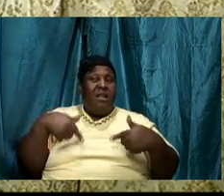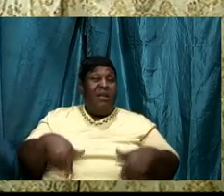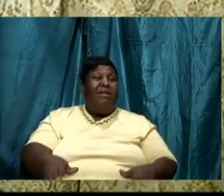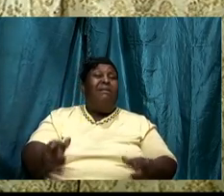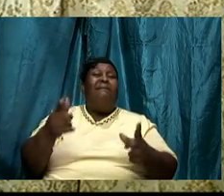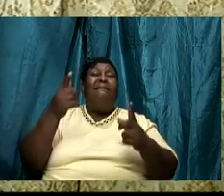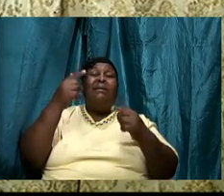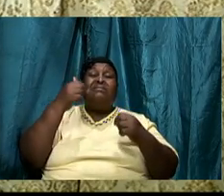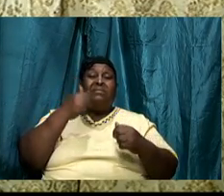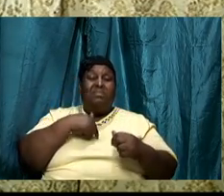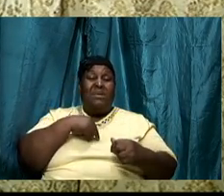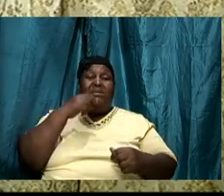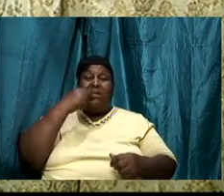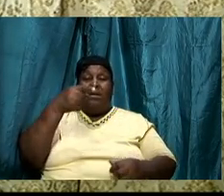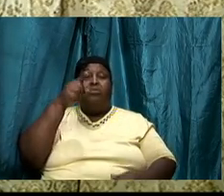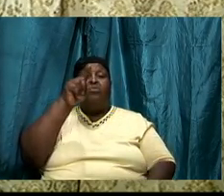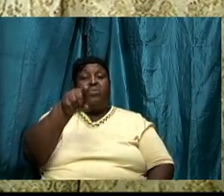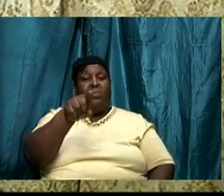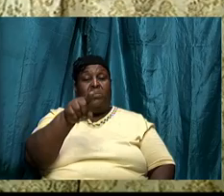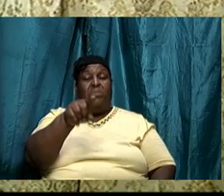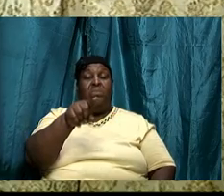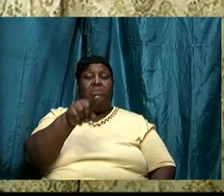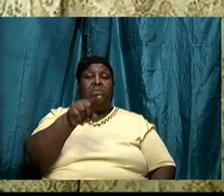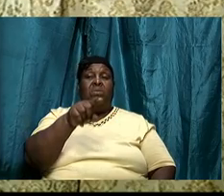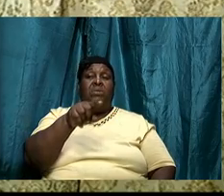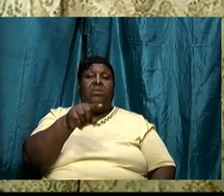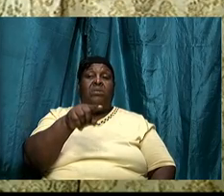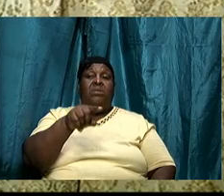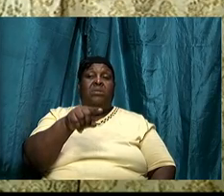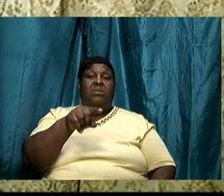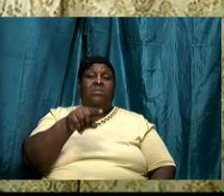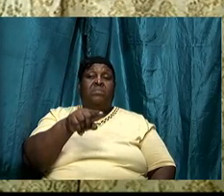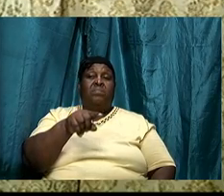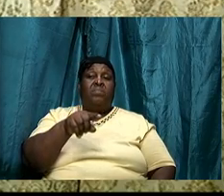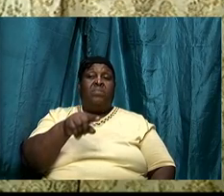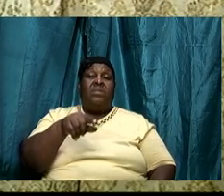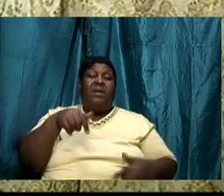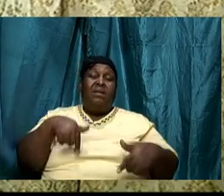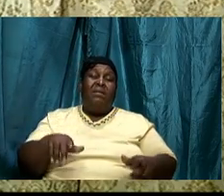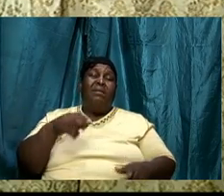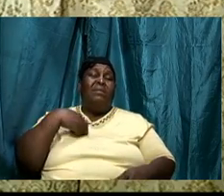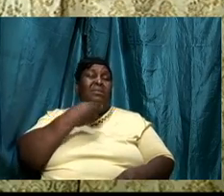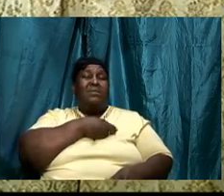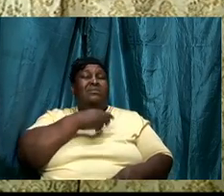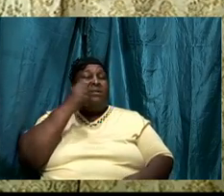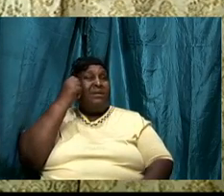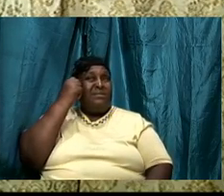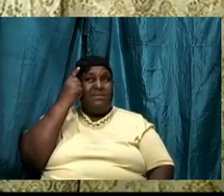burst your bubbles and let us understand